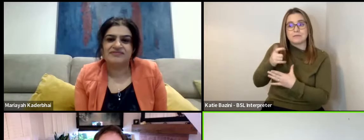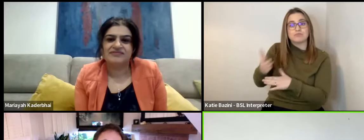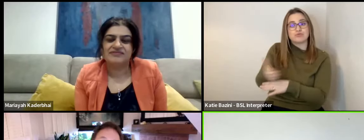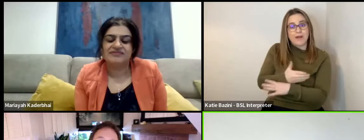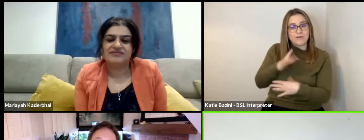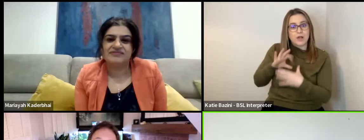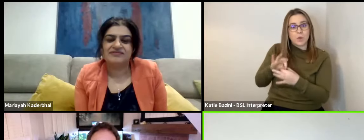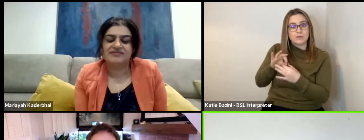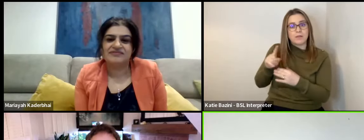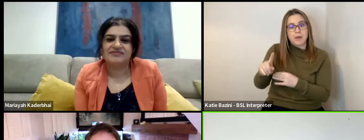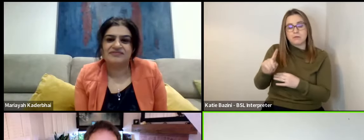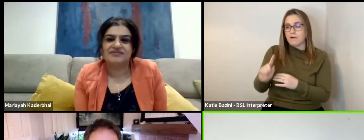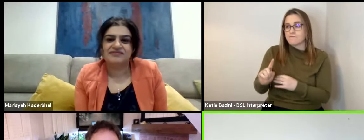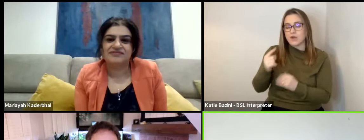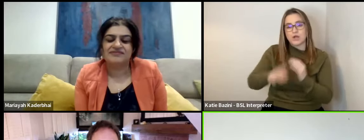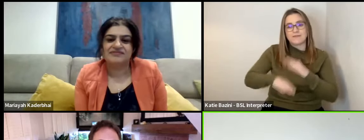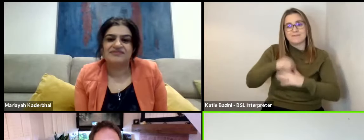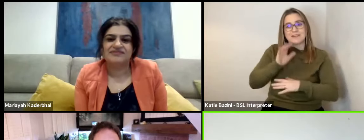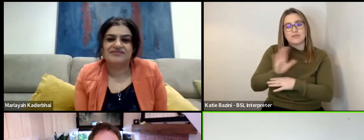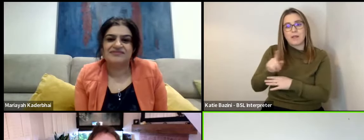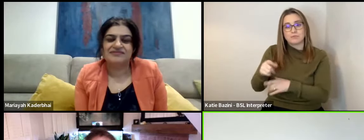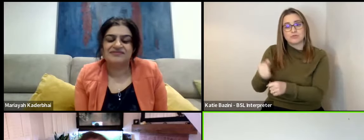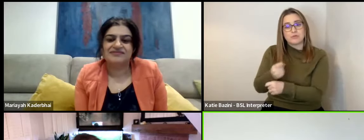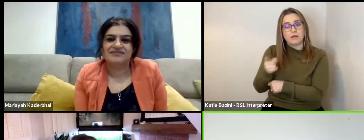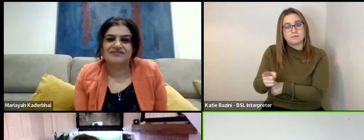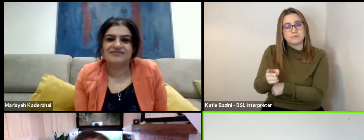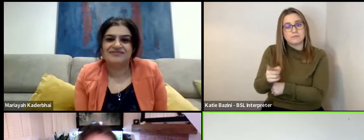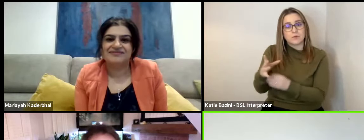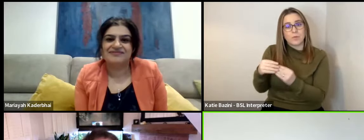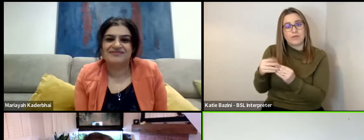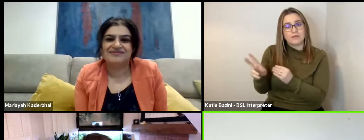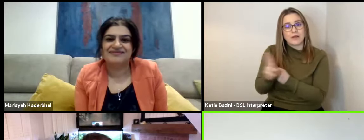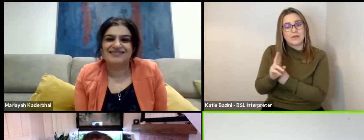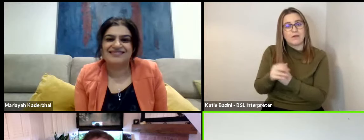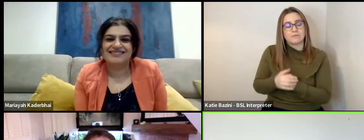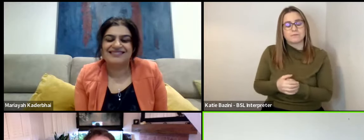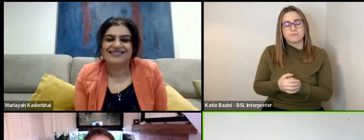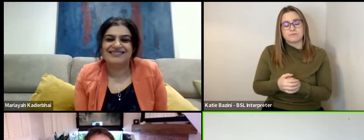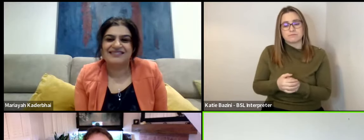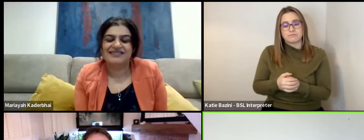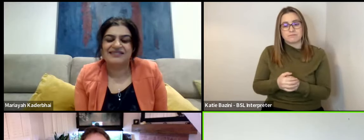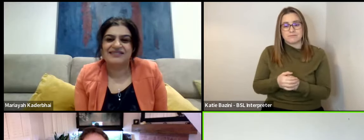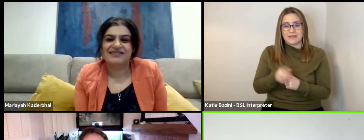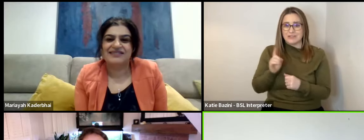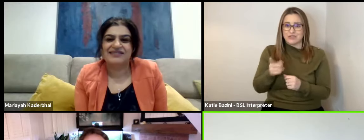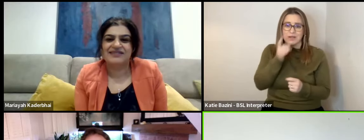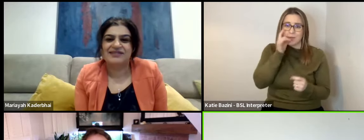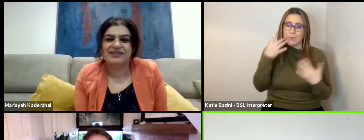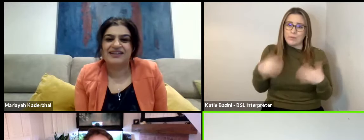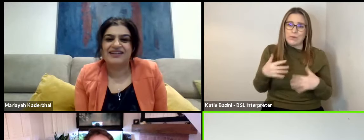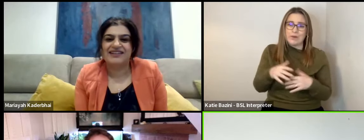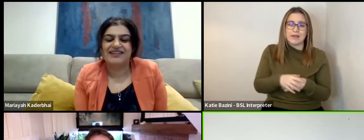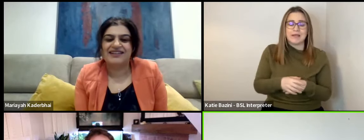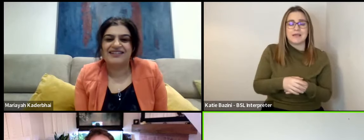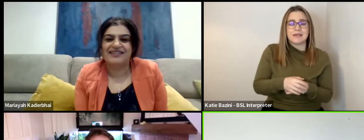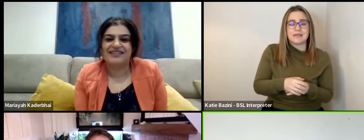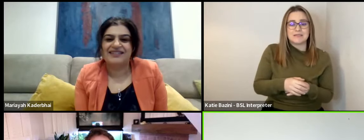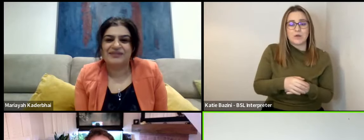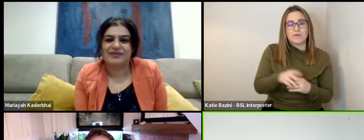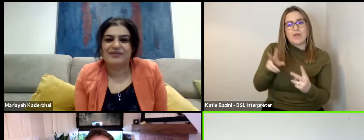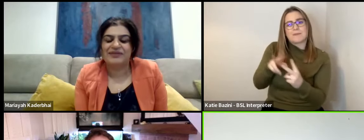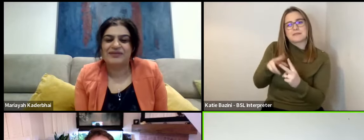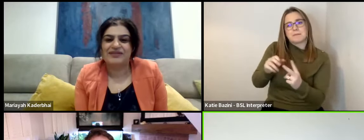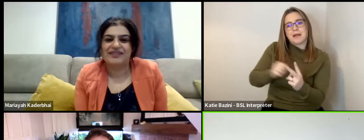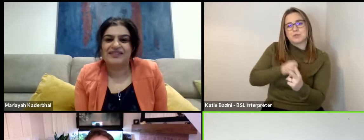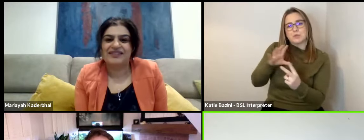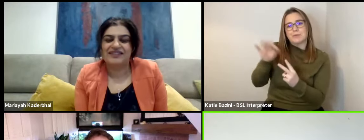is, it was the first feature that she's done with her. And she's, she's remarkable. So those would be my two picks.